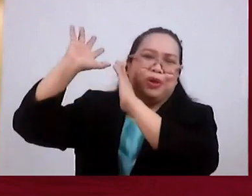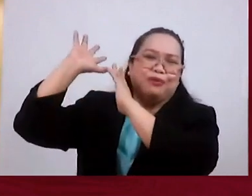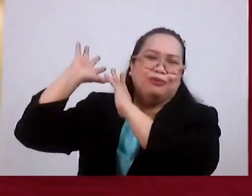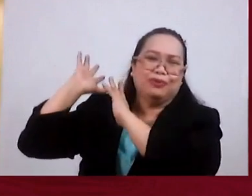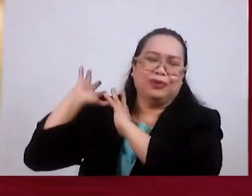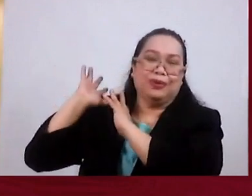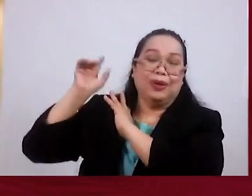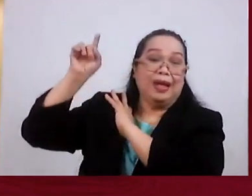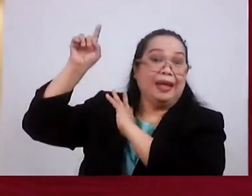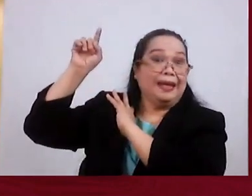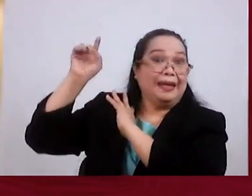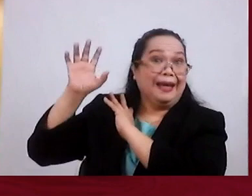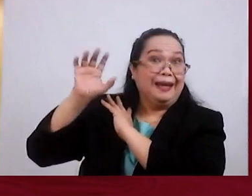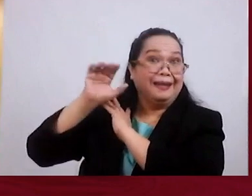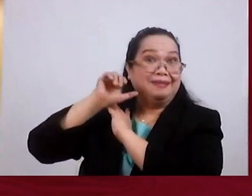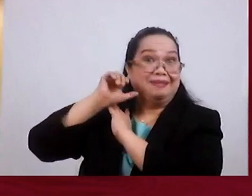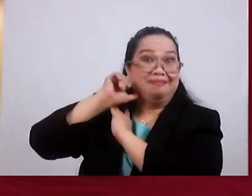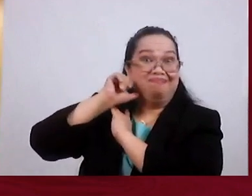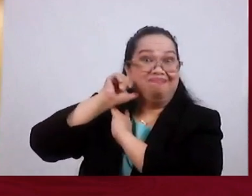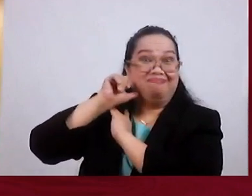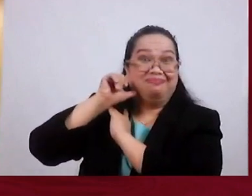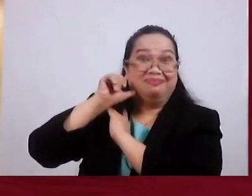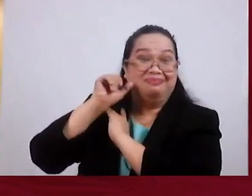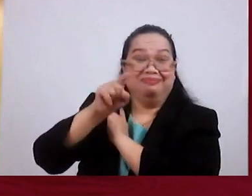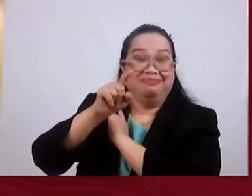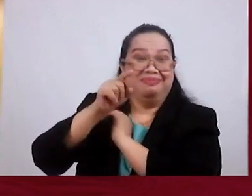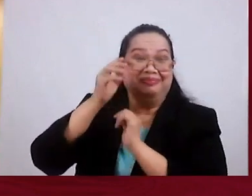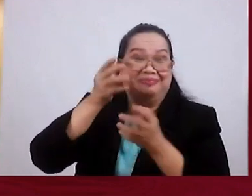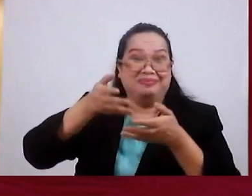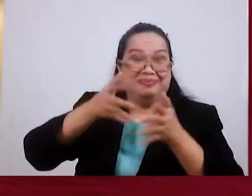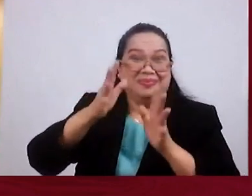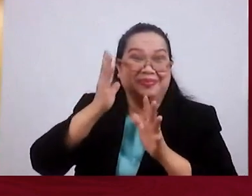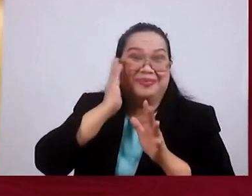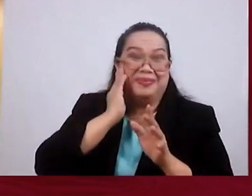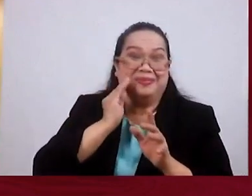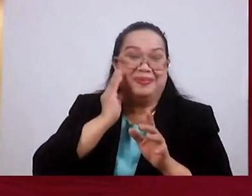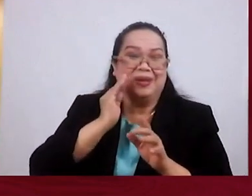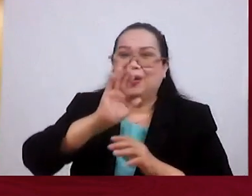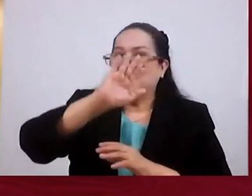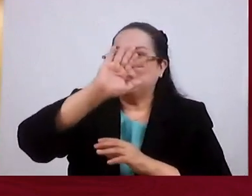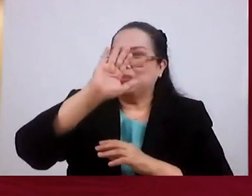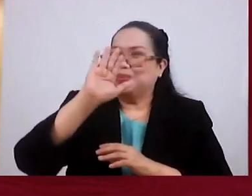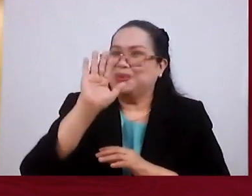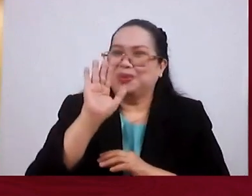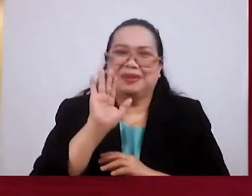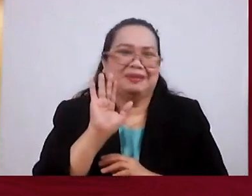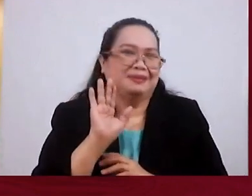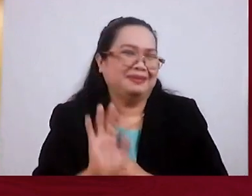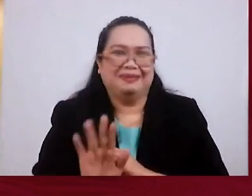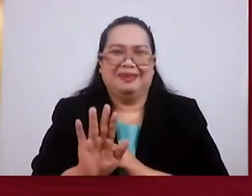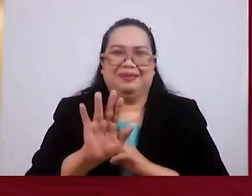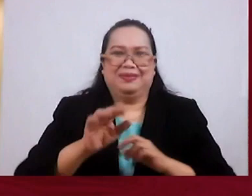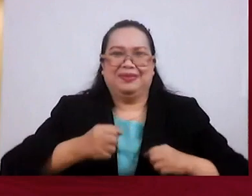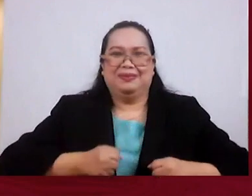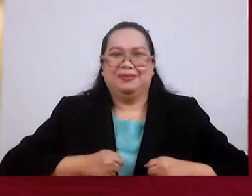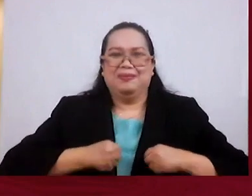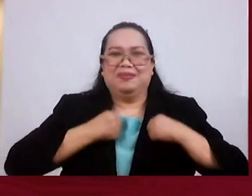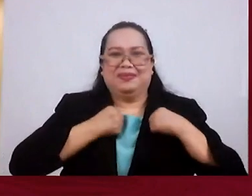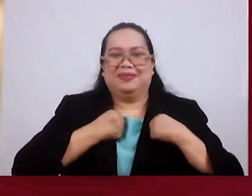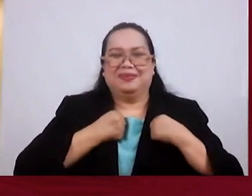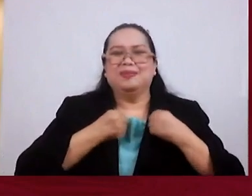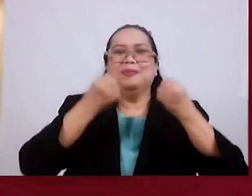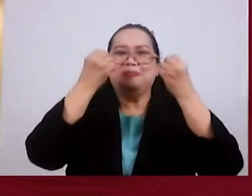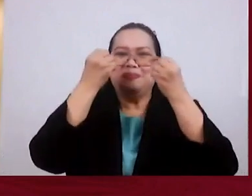God Would Never Have Let You Come This Far God Would Never Have Let You Survive